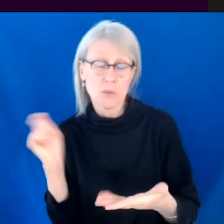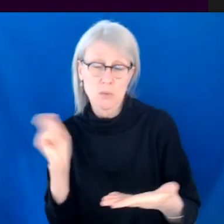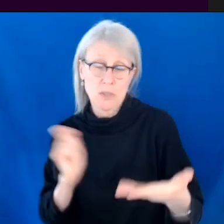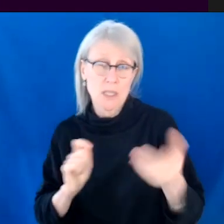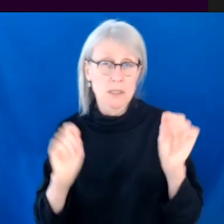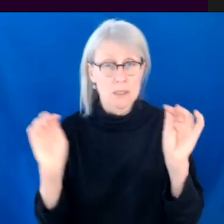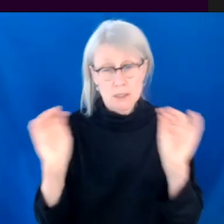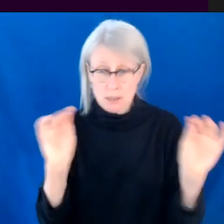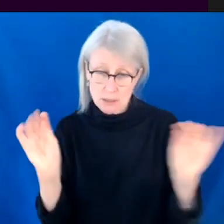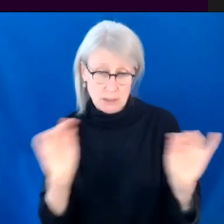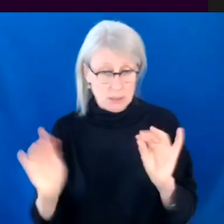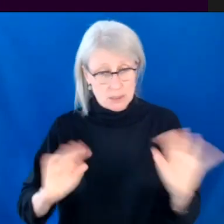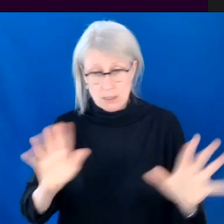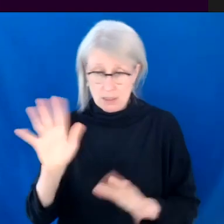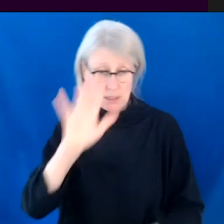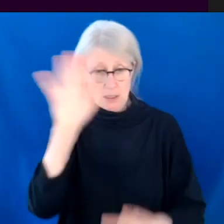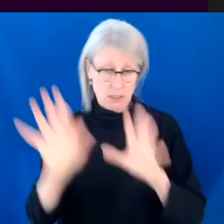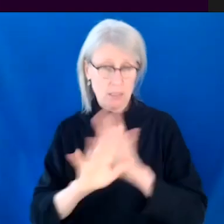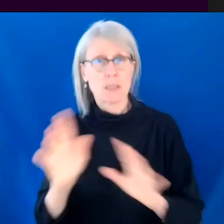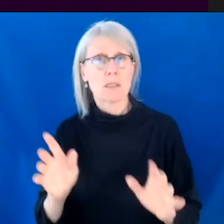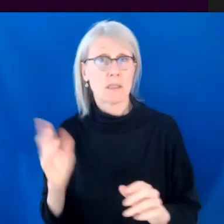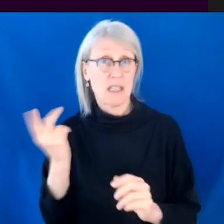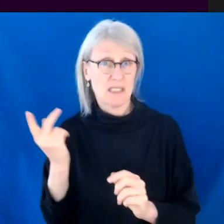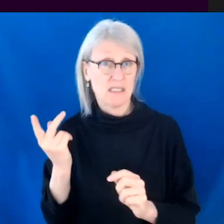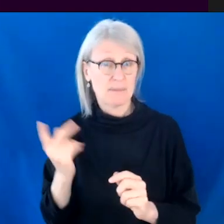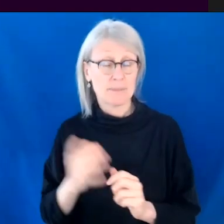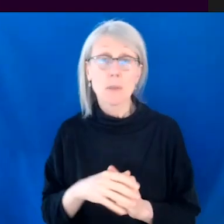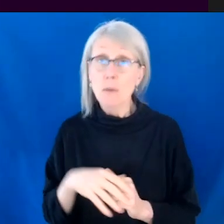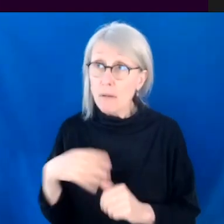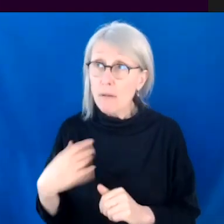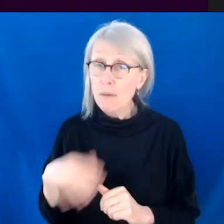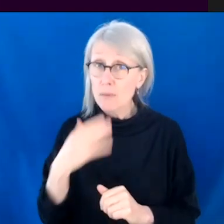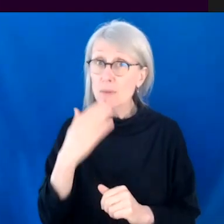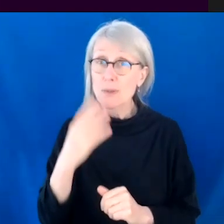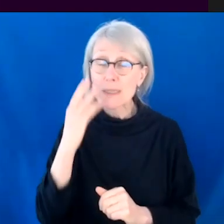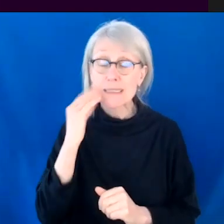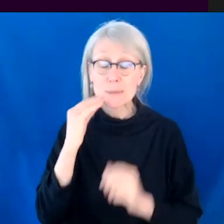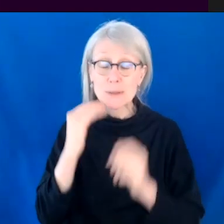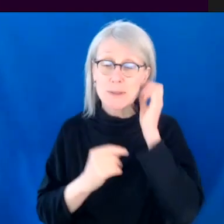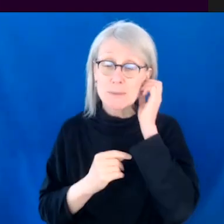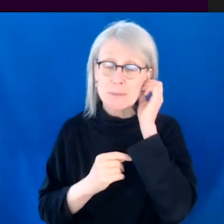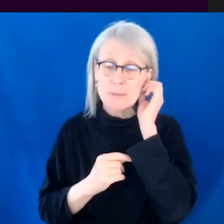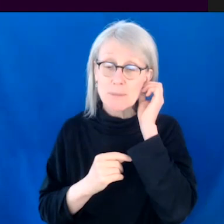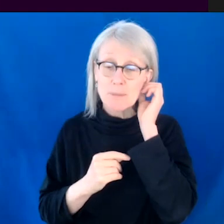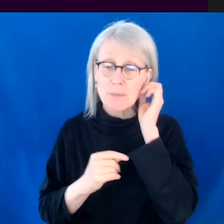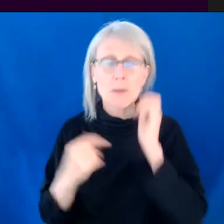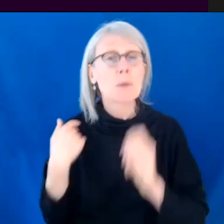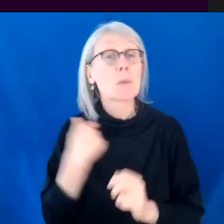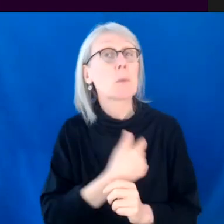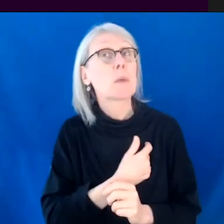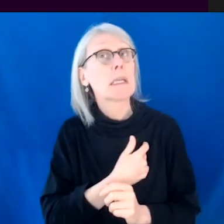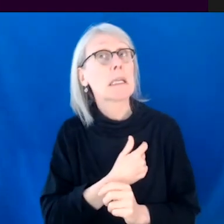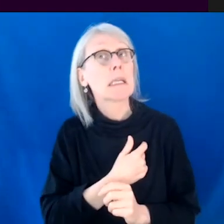story and making it work. And it, it ended up being such a good experience because it meant that we really understood